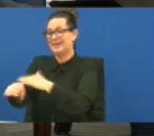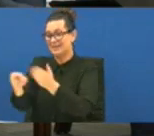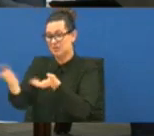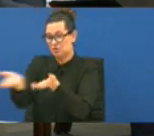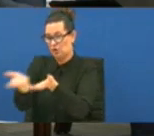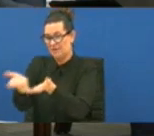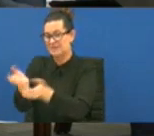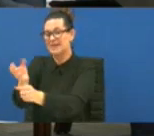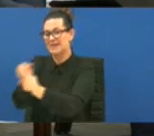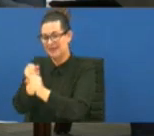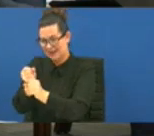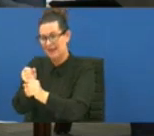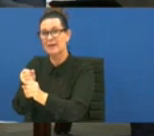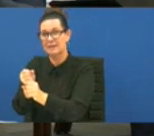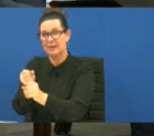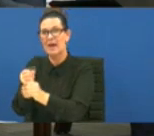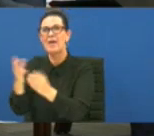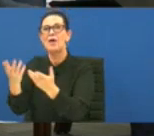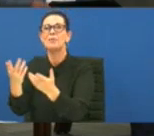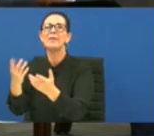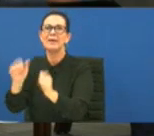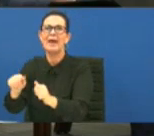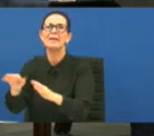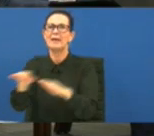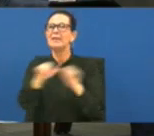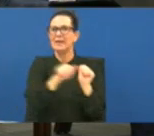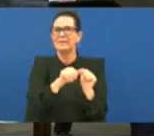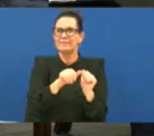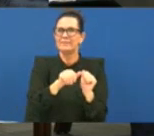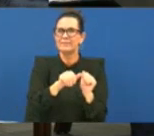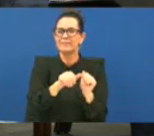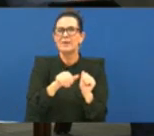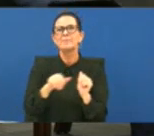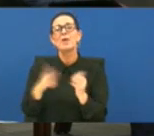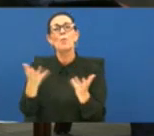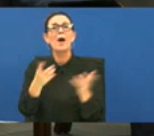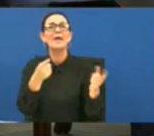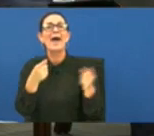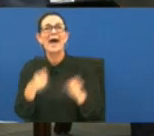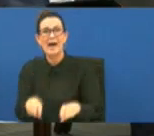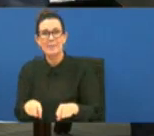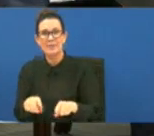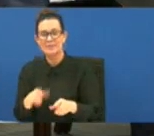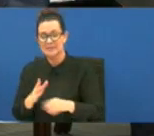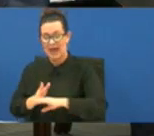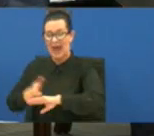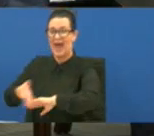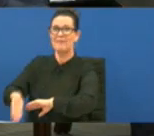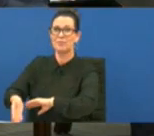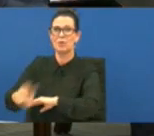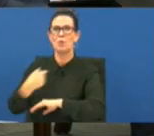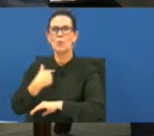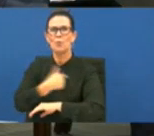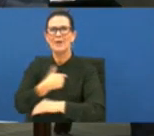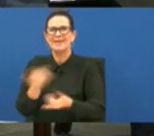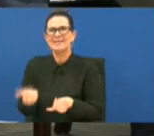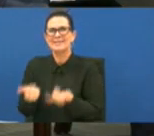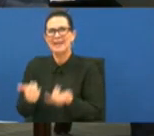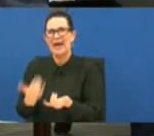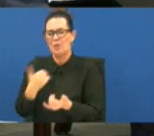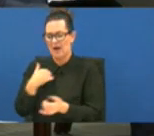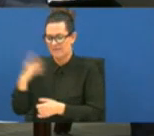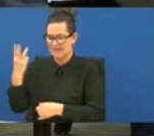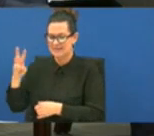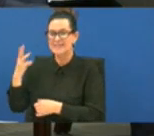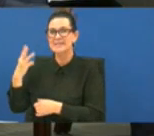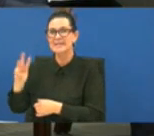unit will remain the same um what happens uh afterwards is that we have now uh 16